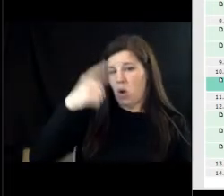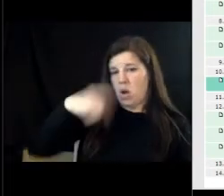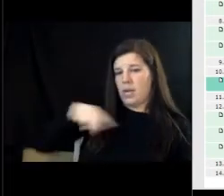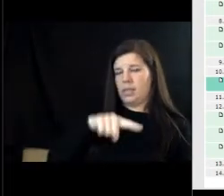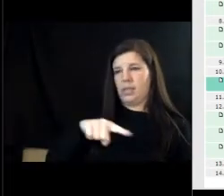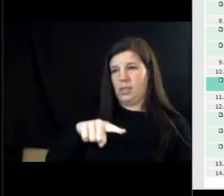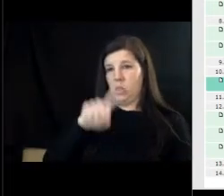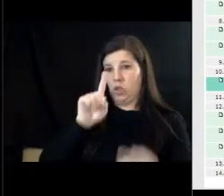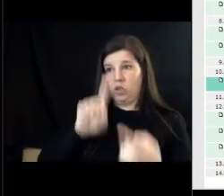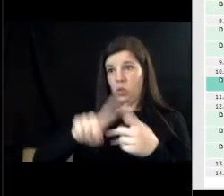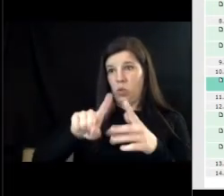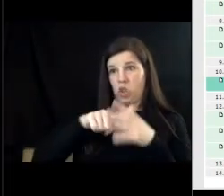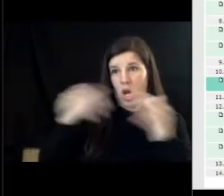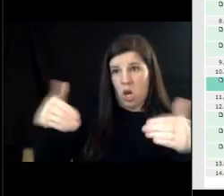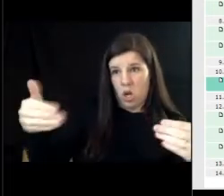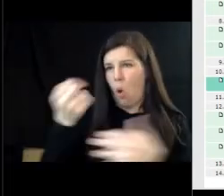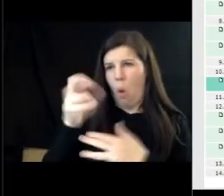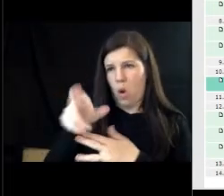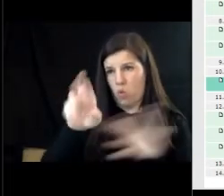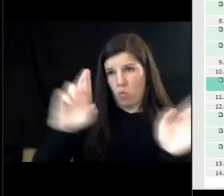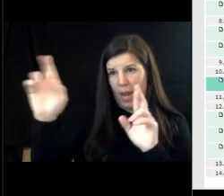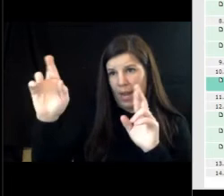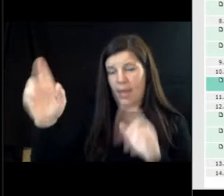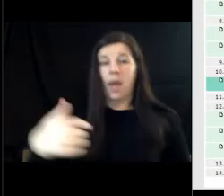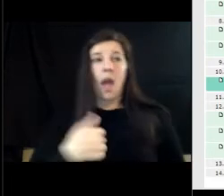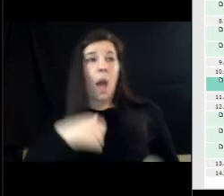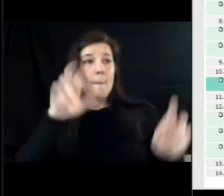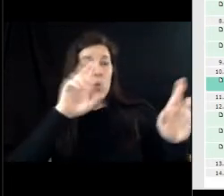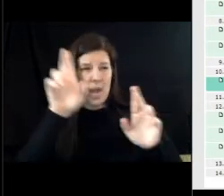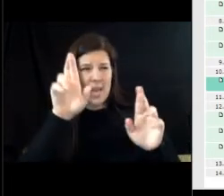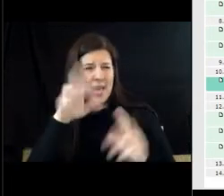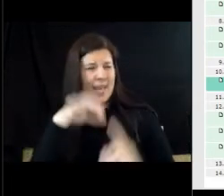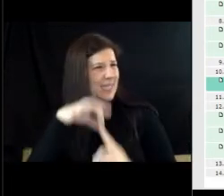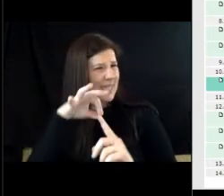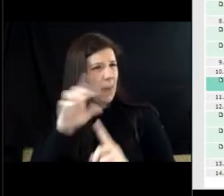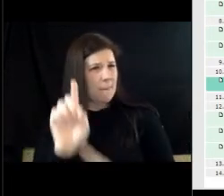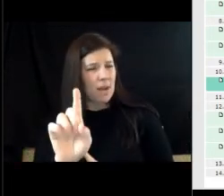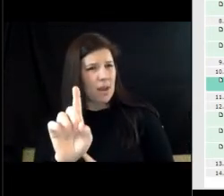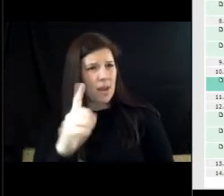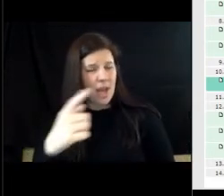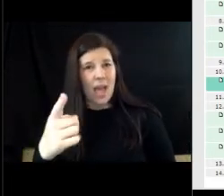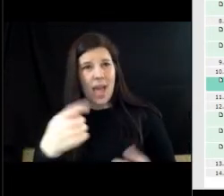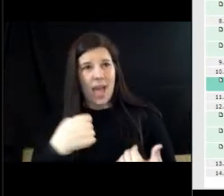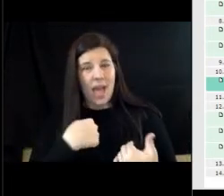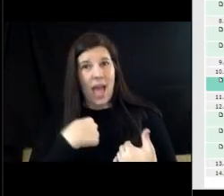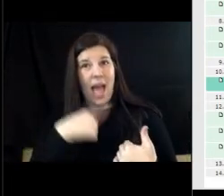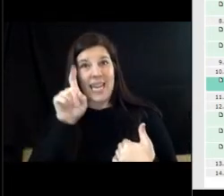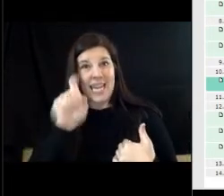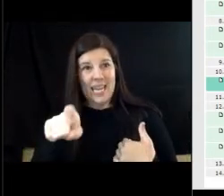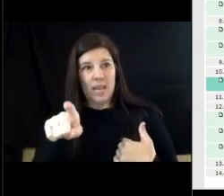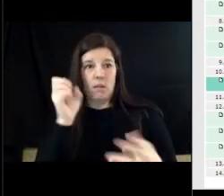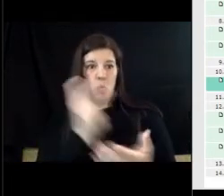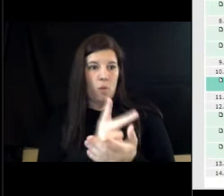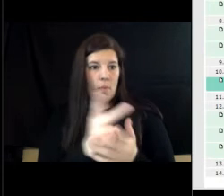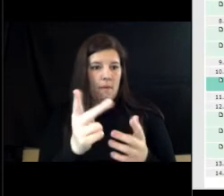you to do that or are you ready to go i am ready to go with the caveat that the um i have consensus from the commission that the